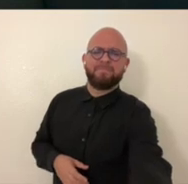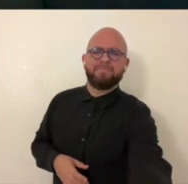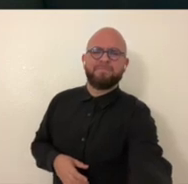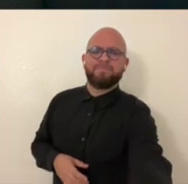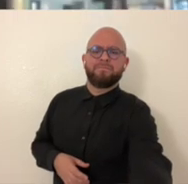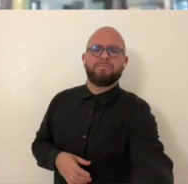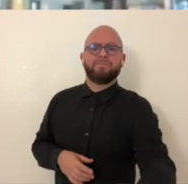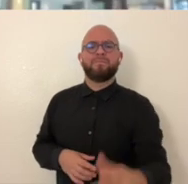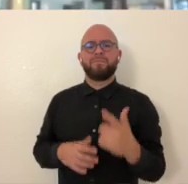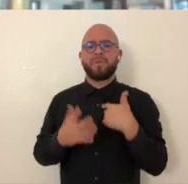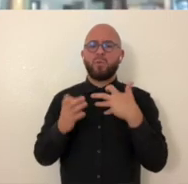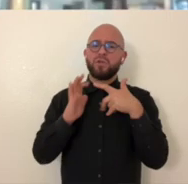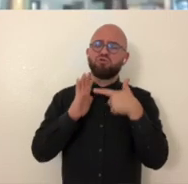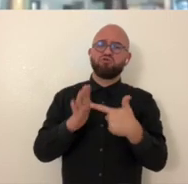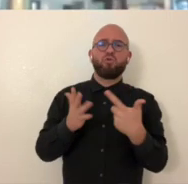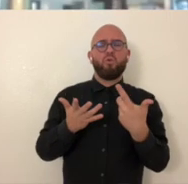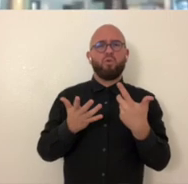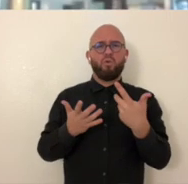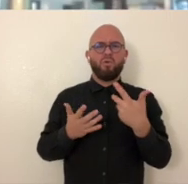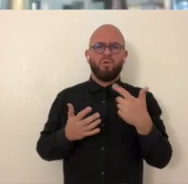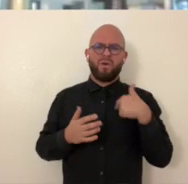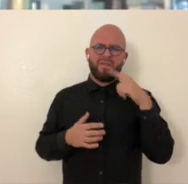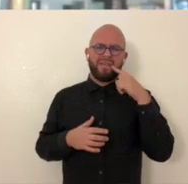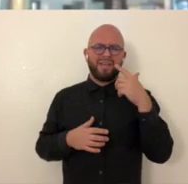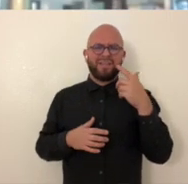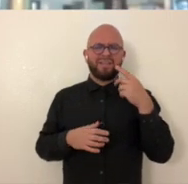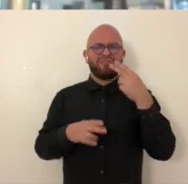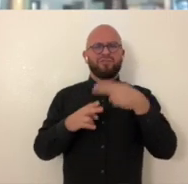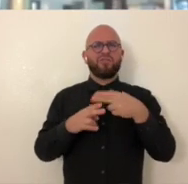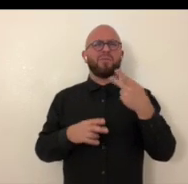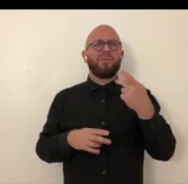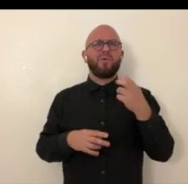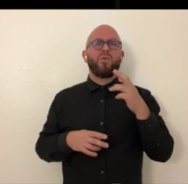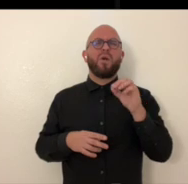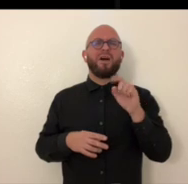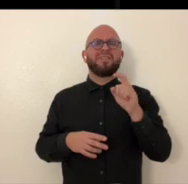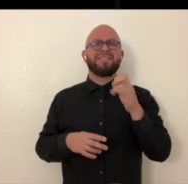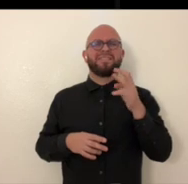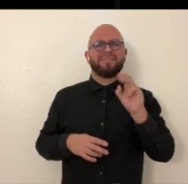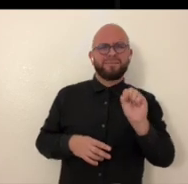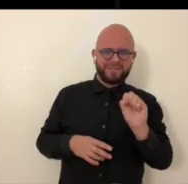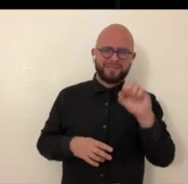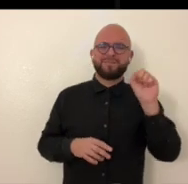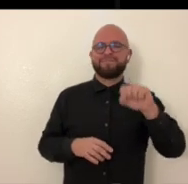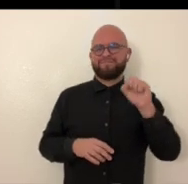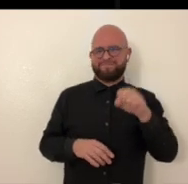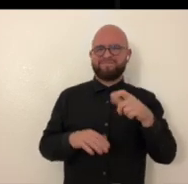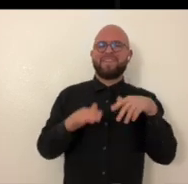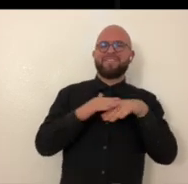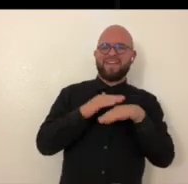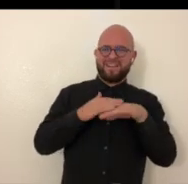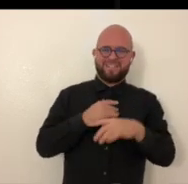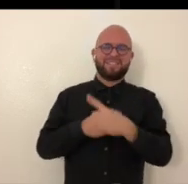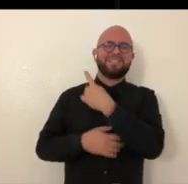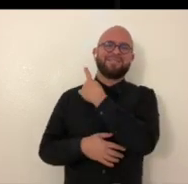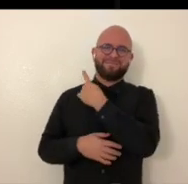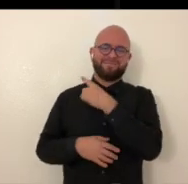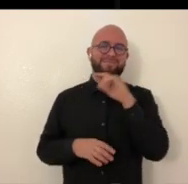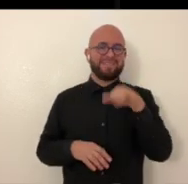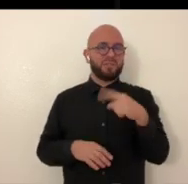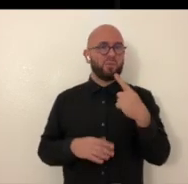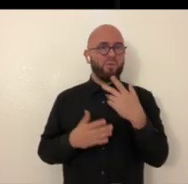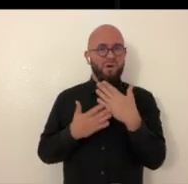concrete sense. I would love to share the pieces that we're going to be showing. Is it paroxysms? Yeah, of